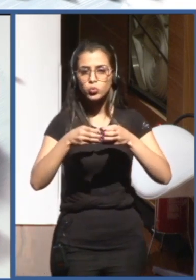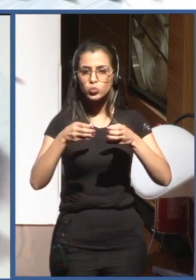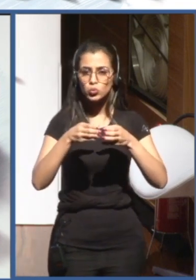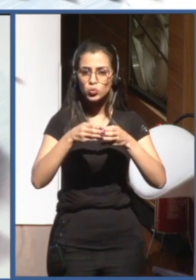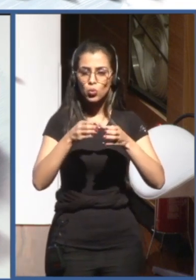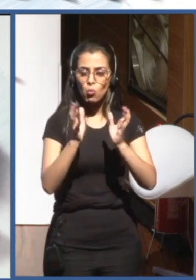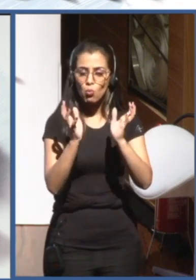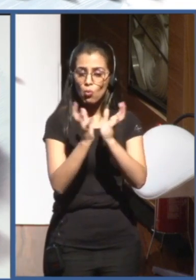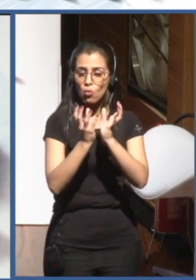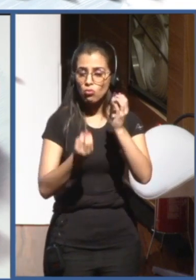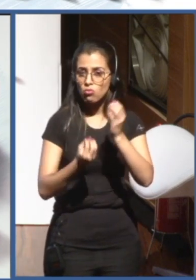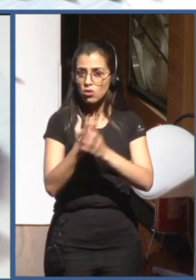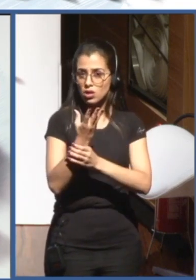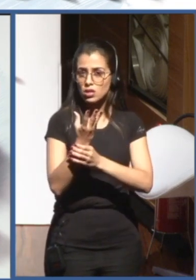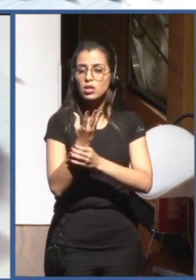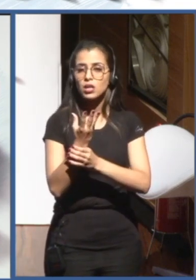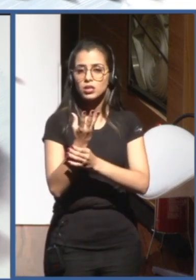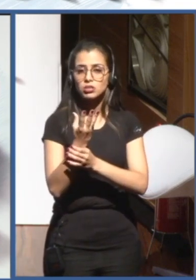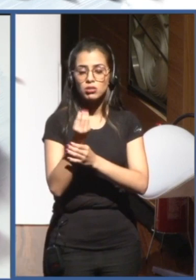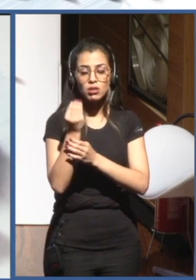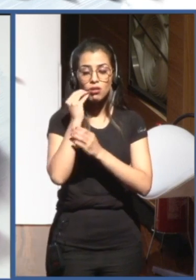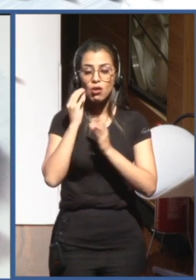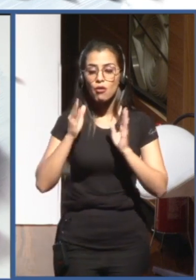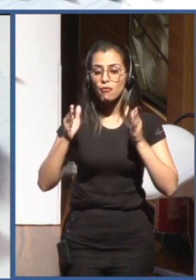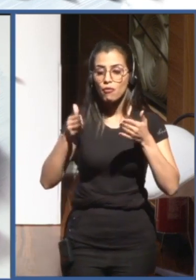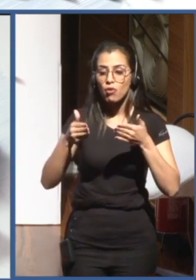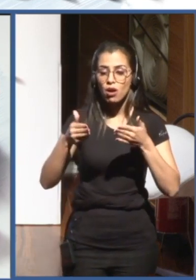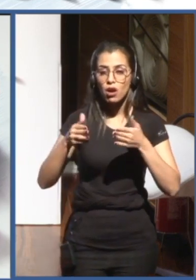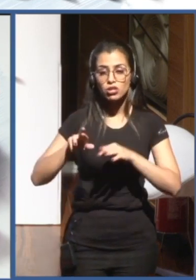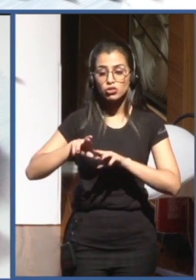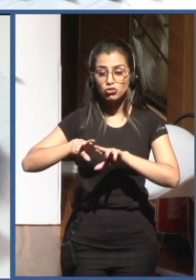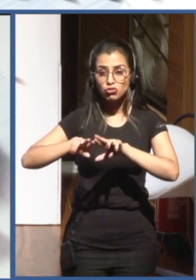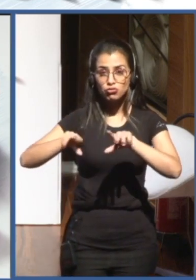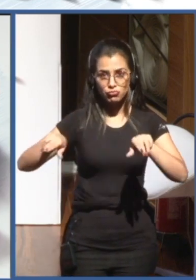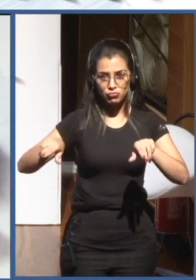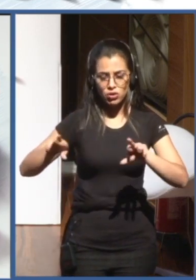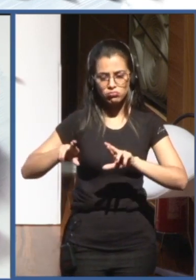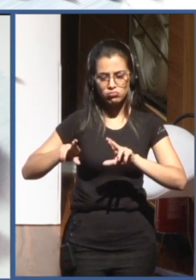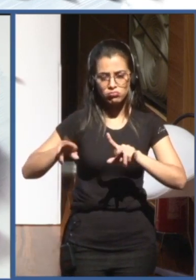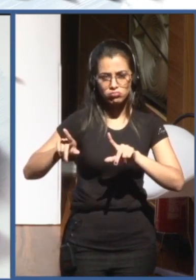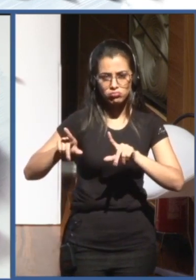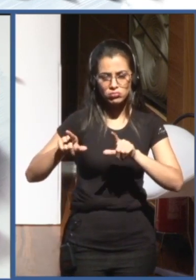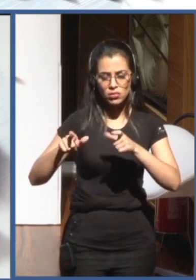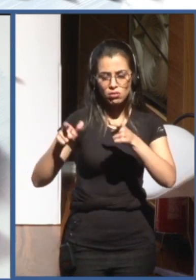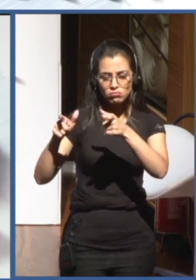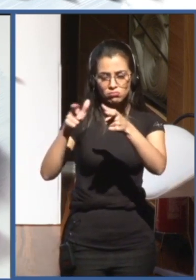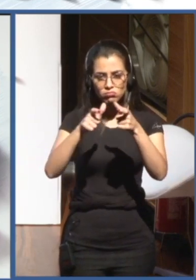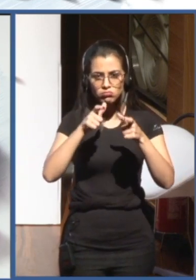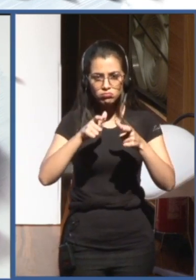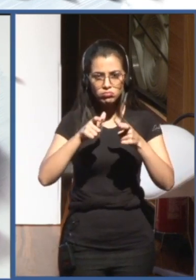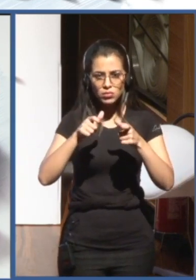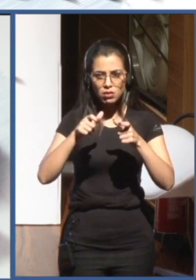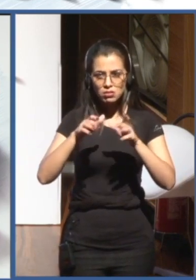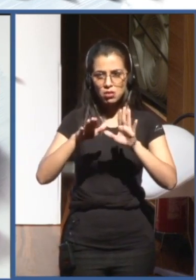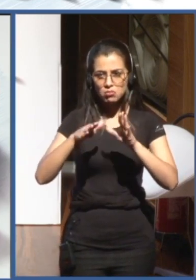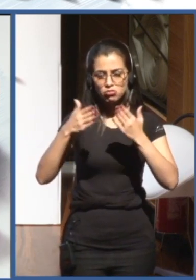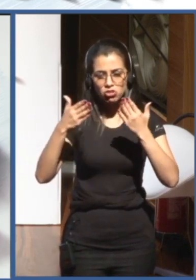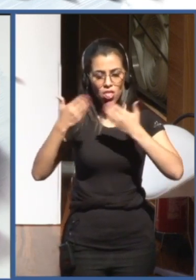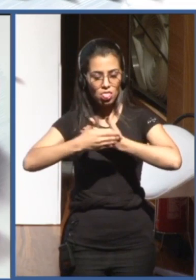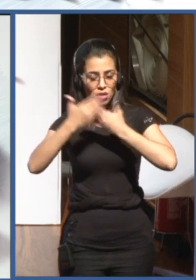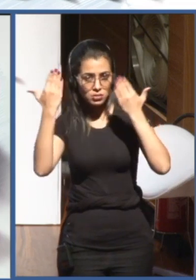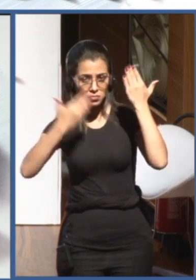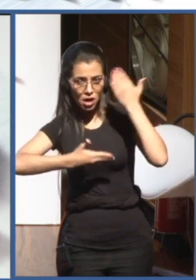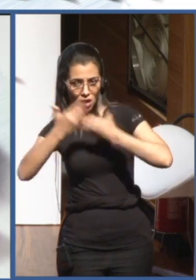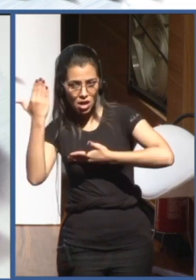So they are focused on different dimensions, like transparency of autonomous systems,